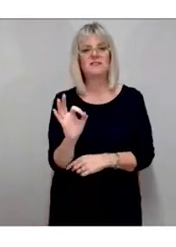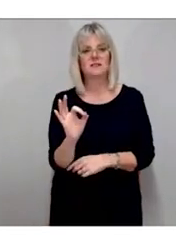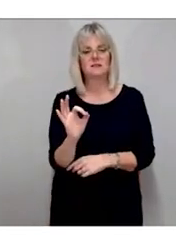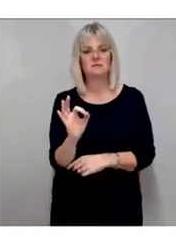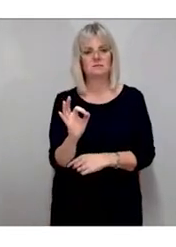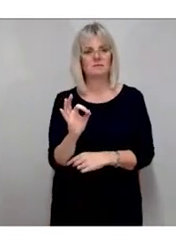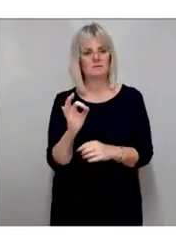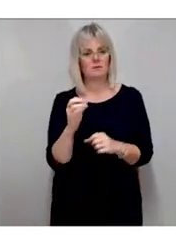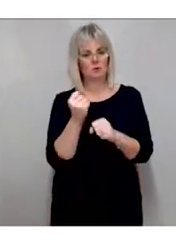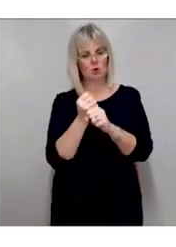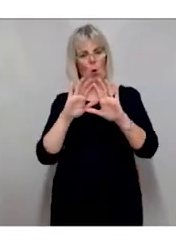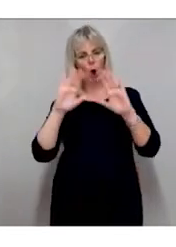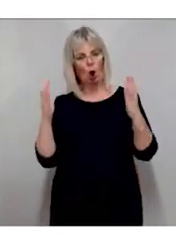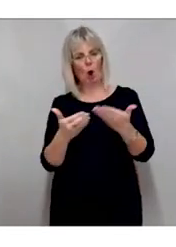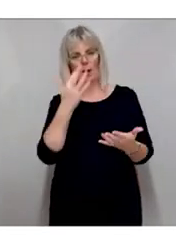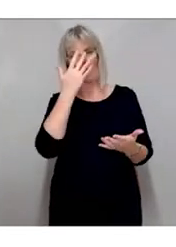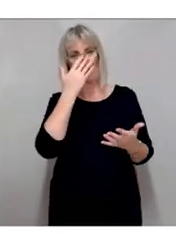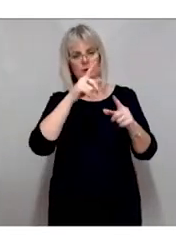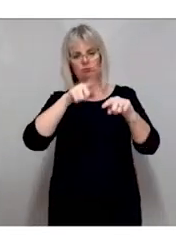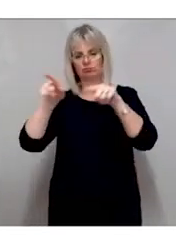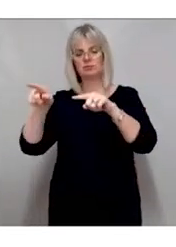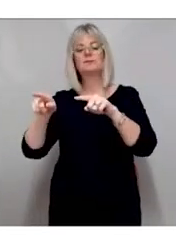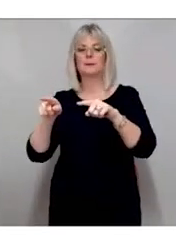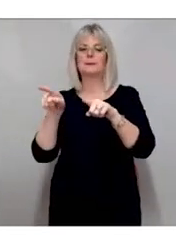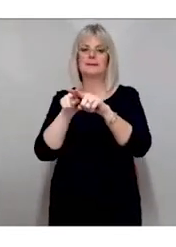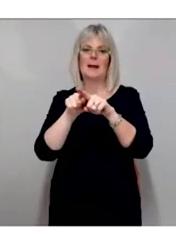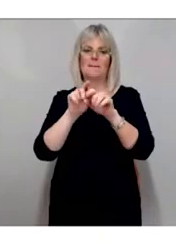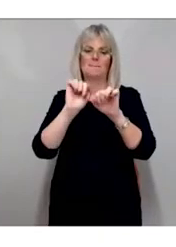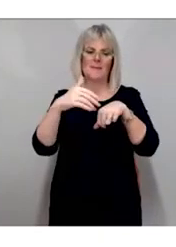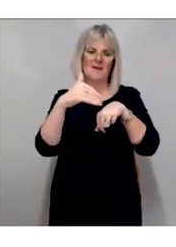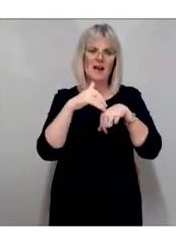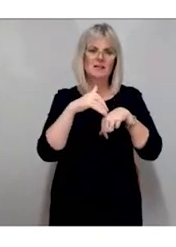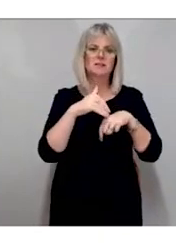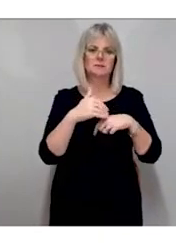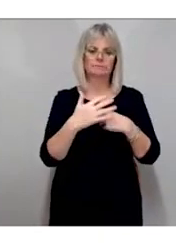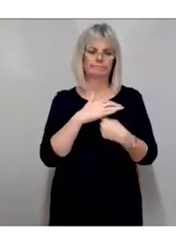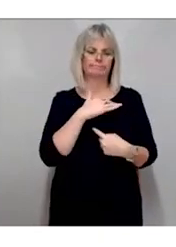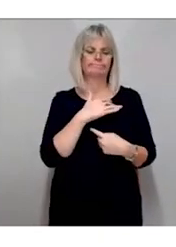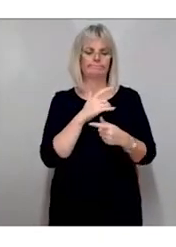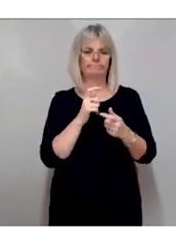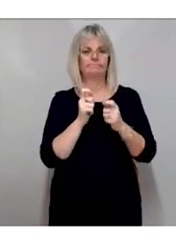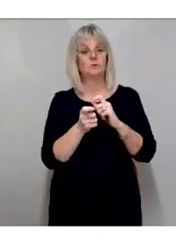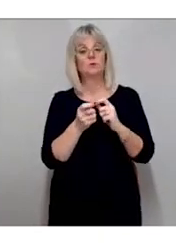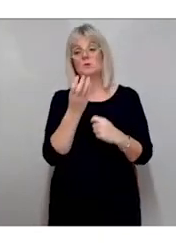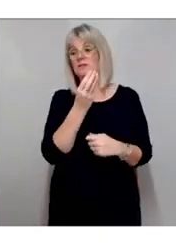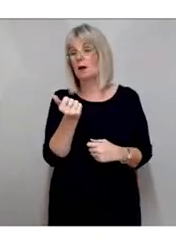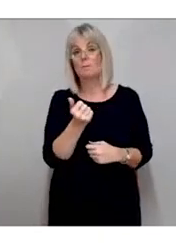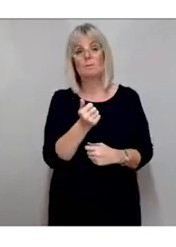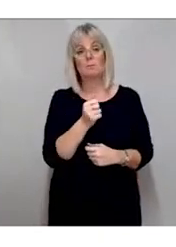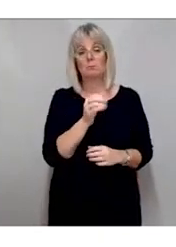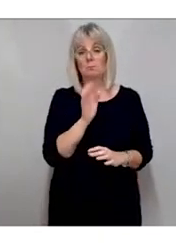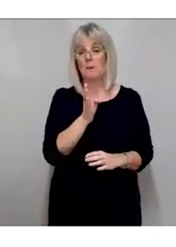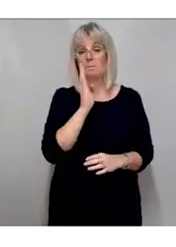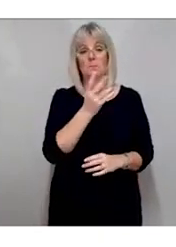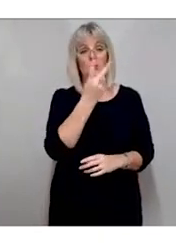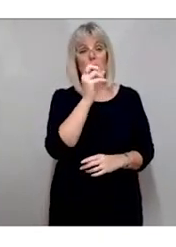people affected by age-related conditions. A person with 20-20 vision can see what an average individual can see on